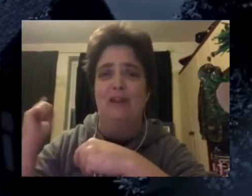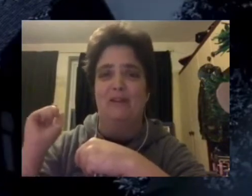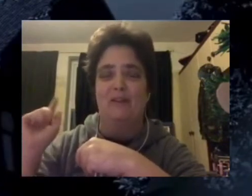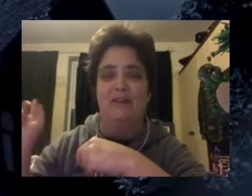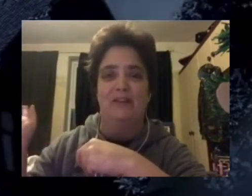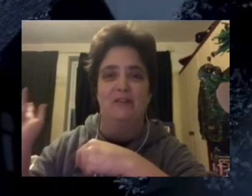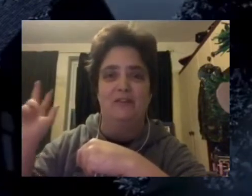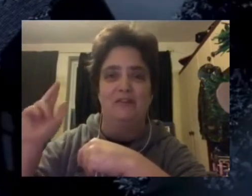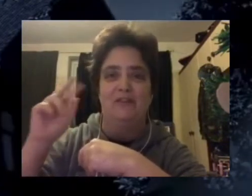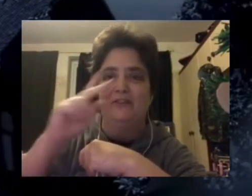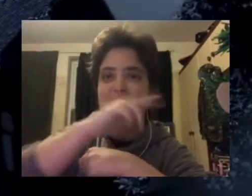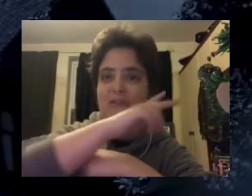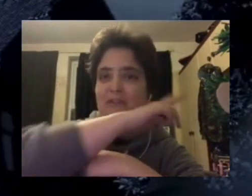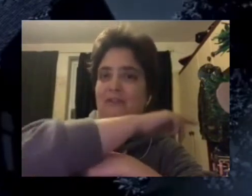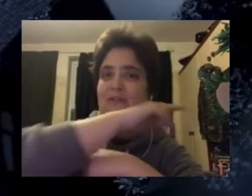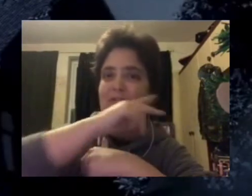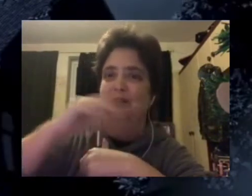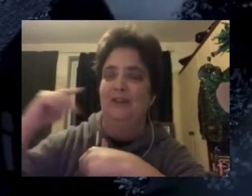proper weird.